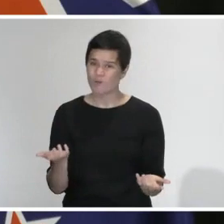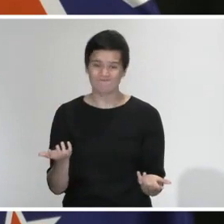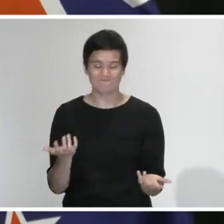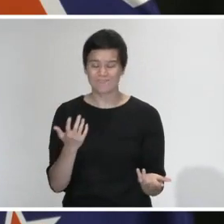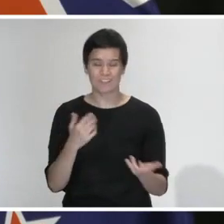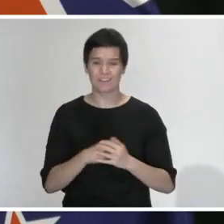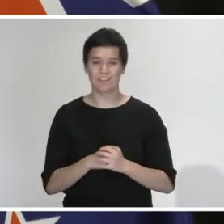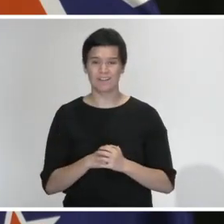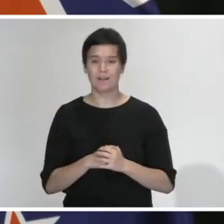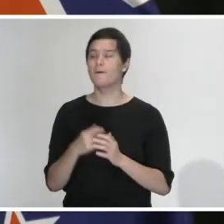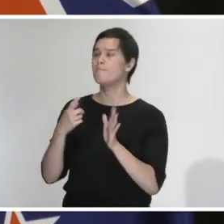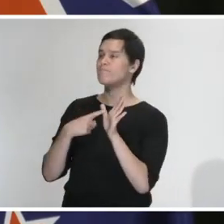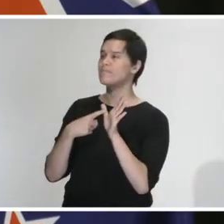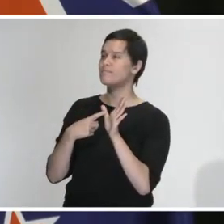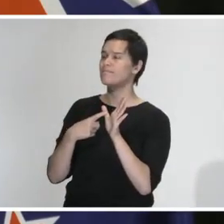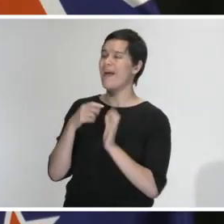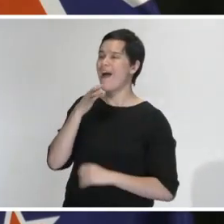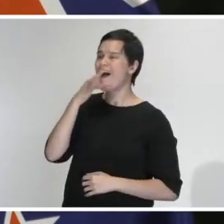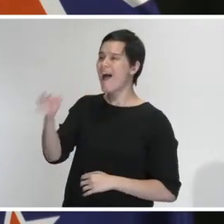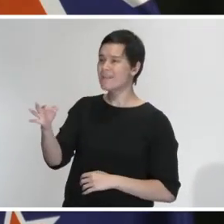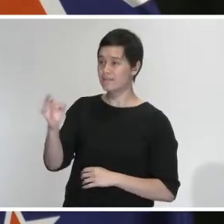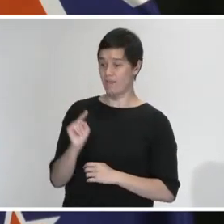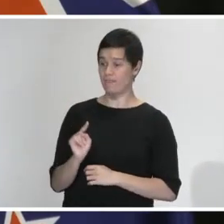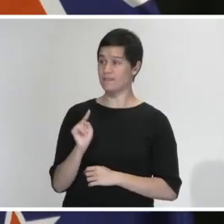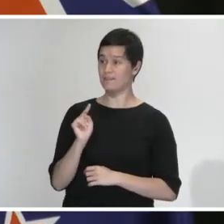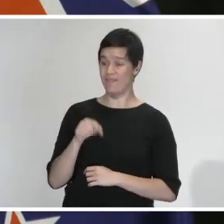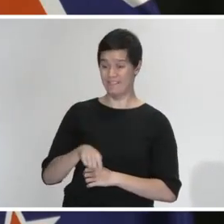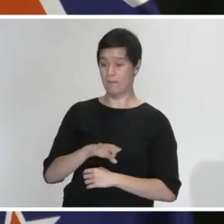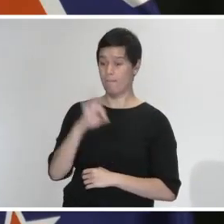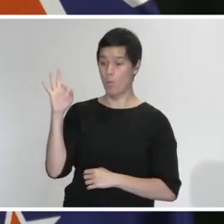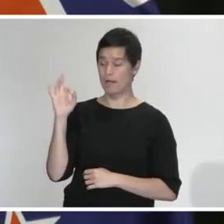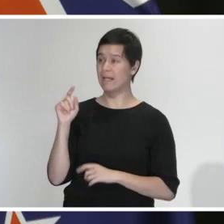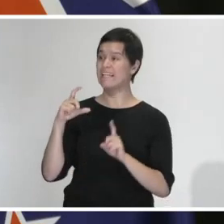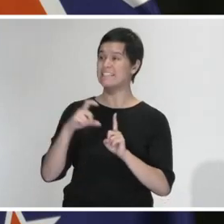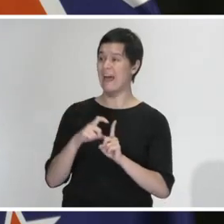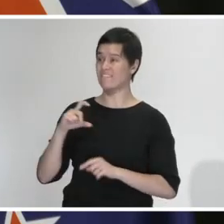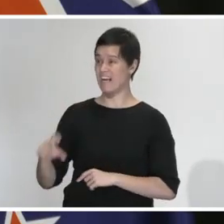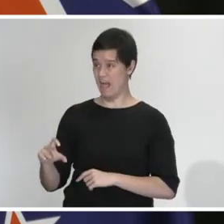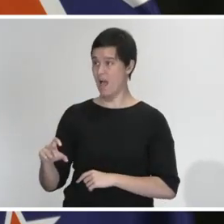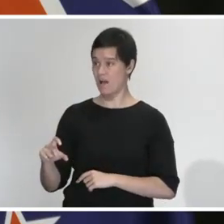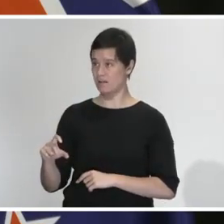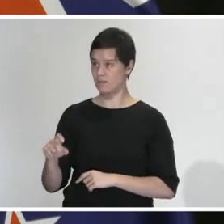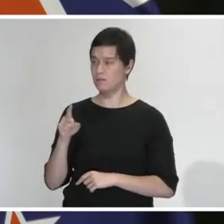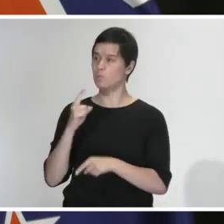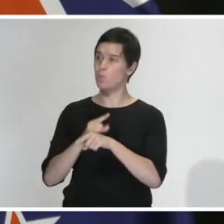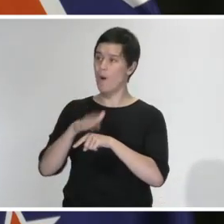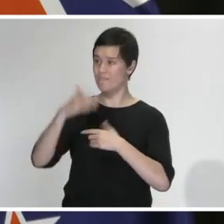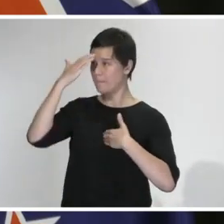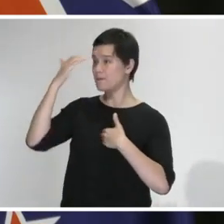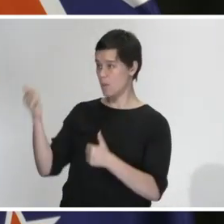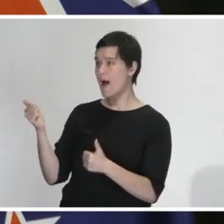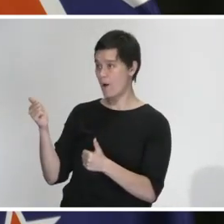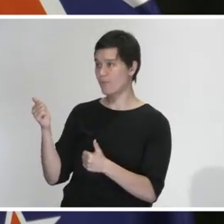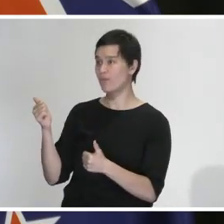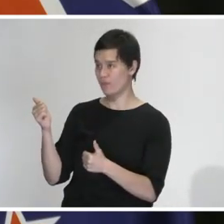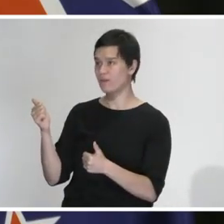In regards to the mental health announcement by David Clark this morning, which he sort of managed to overshadow himself, there wasn't any specific information. I'm sure you won't,